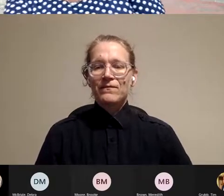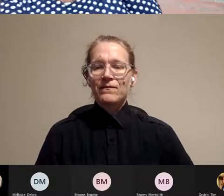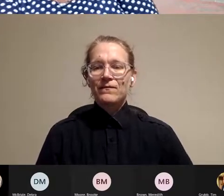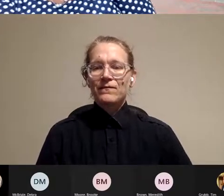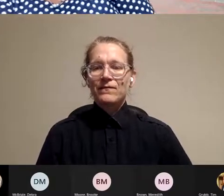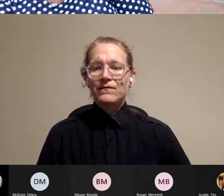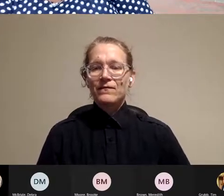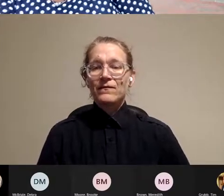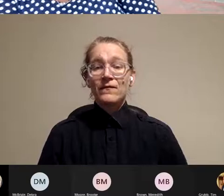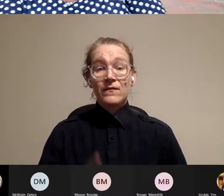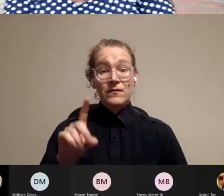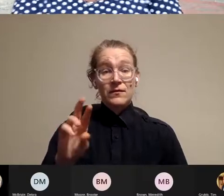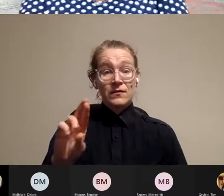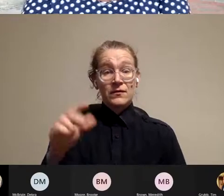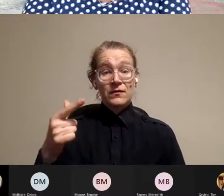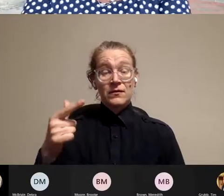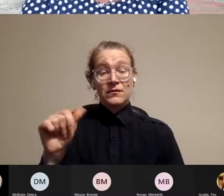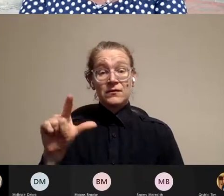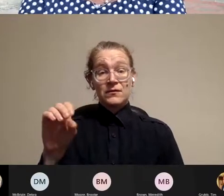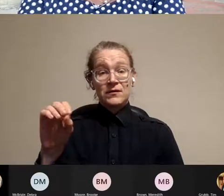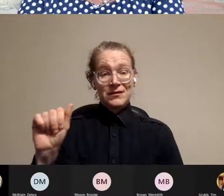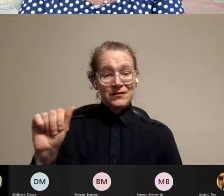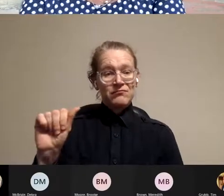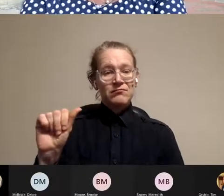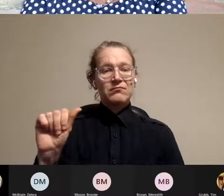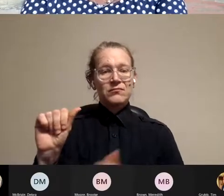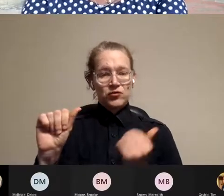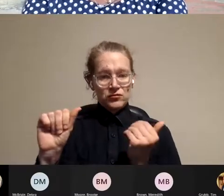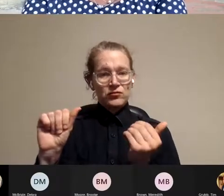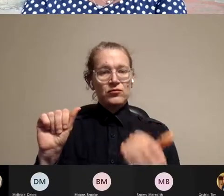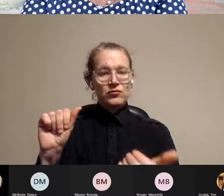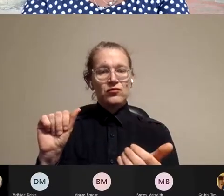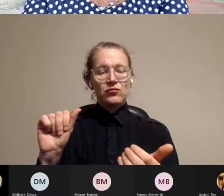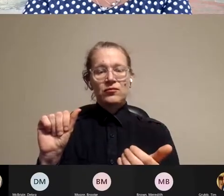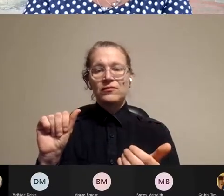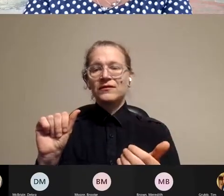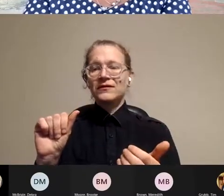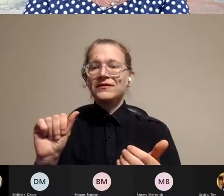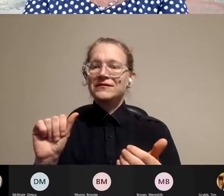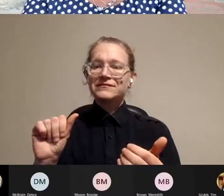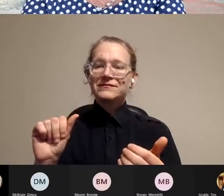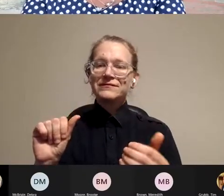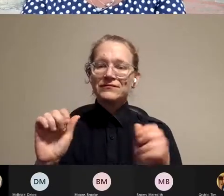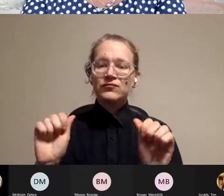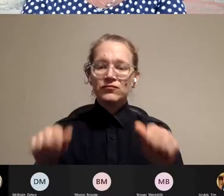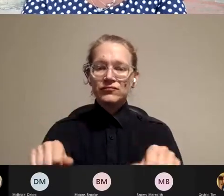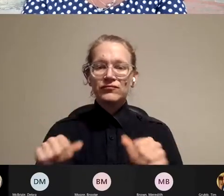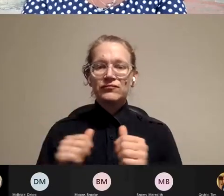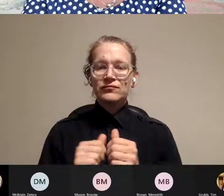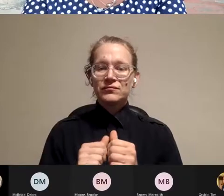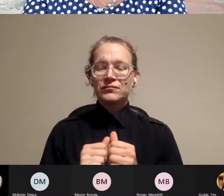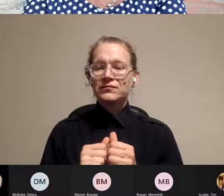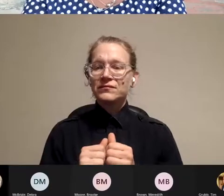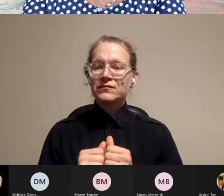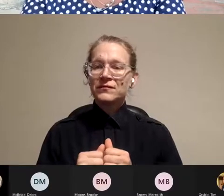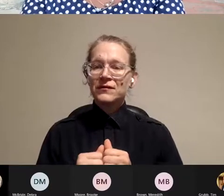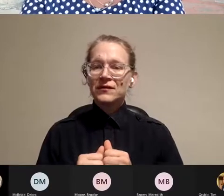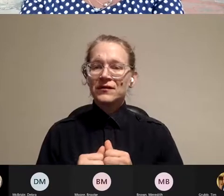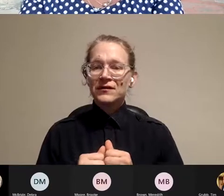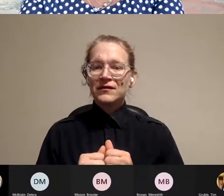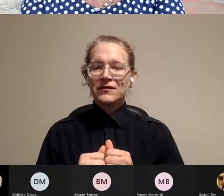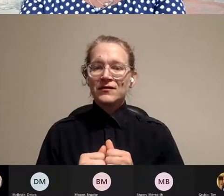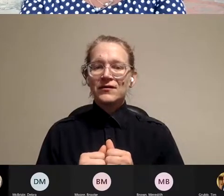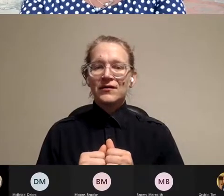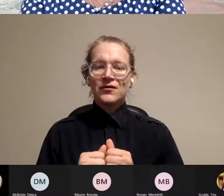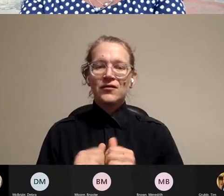So Dr. Galea, you can go ahead and give some final remarks and then we'll end the meeting.